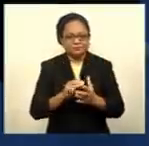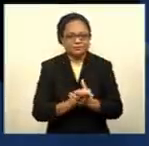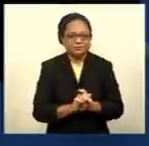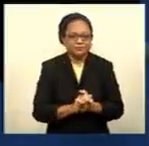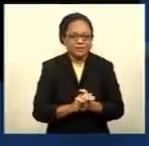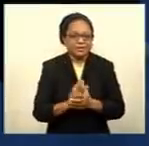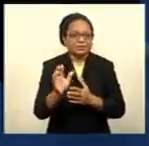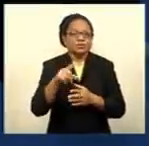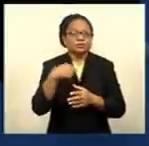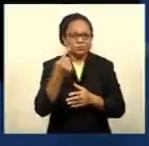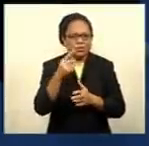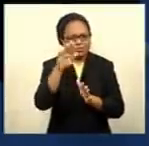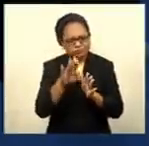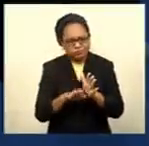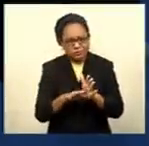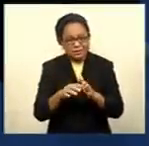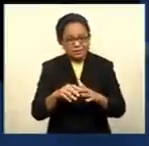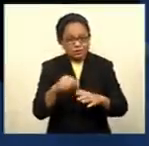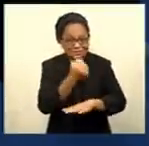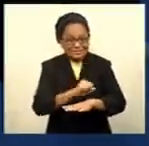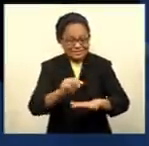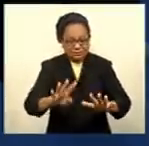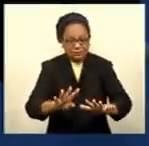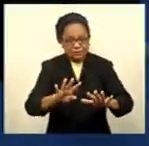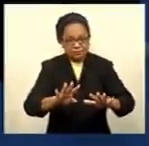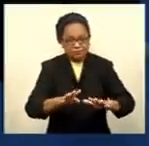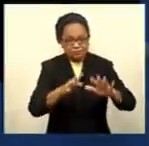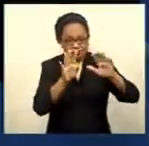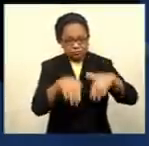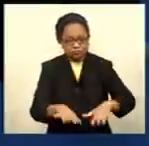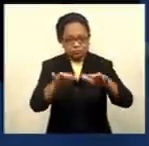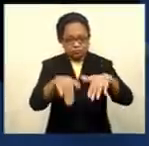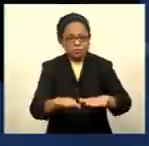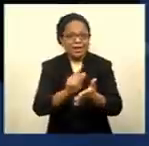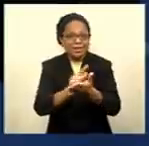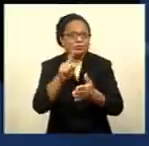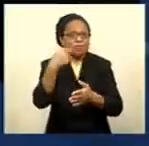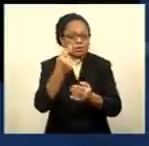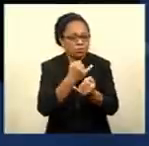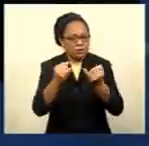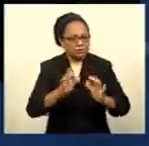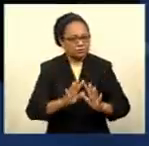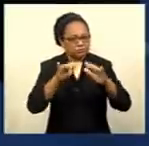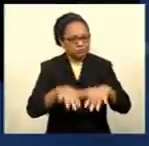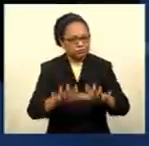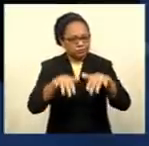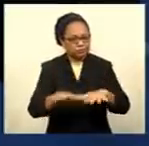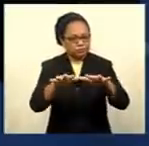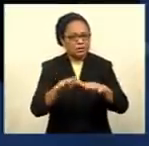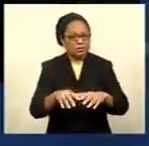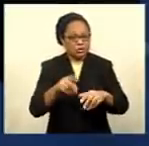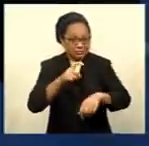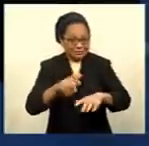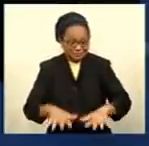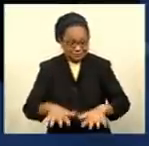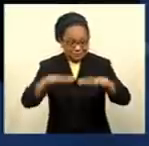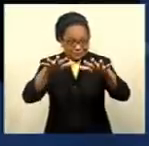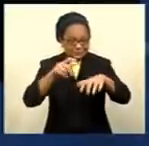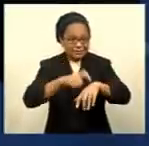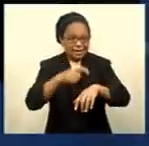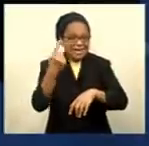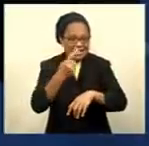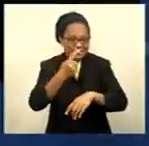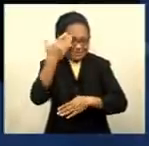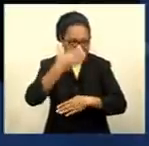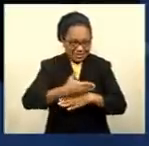later tomorrow. Rough seas becoming moderate to rough later tomorrow. Turning to the tides, the next high tide is at 11 tonight,